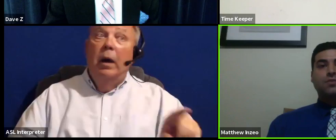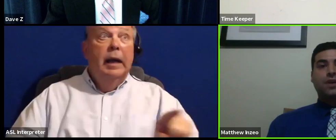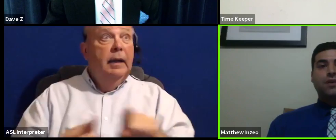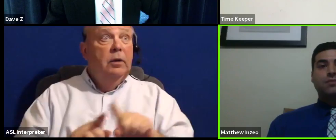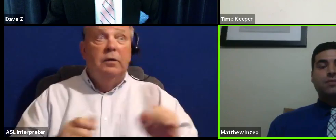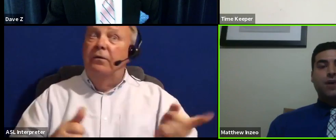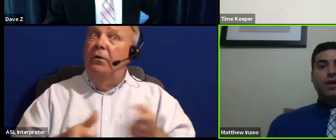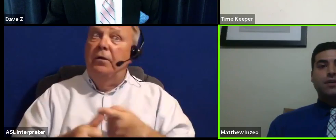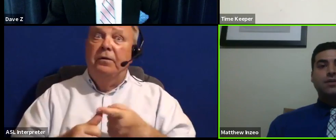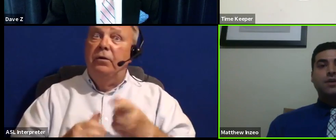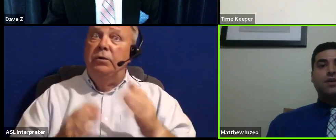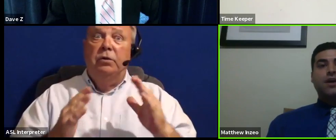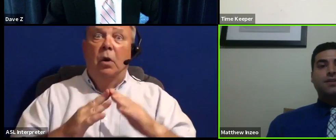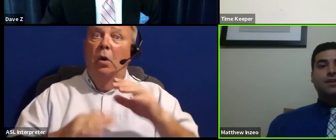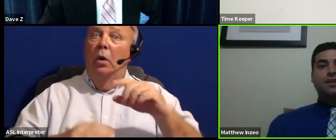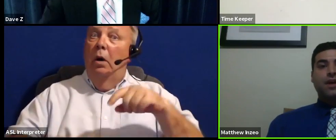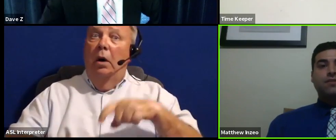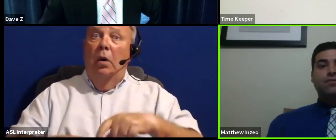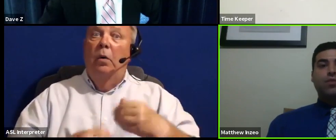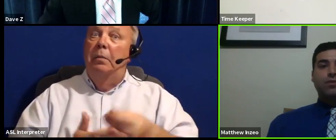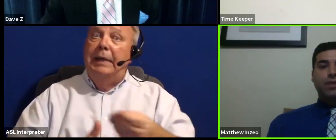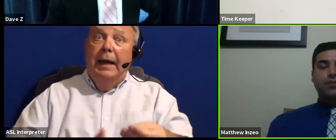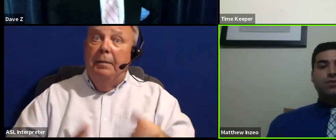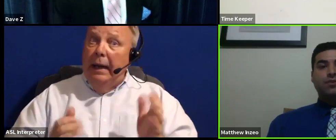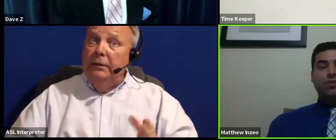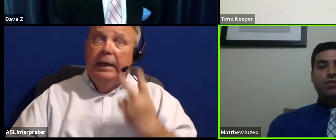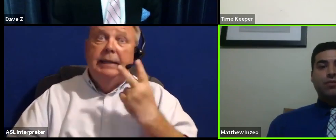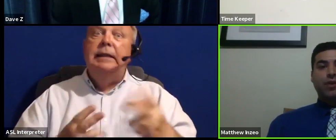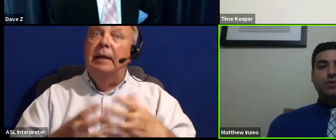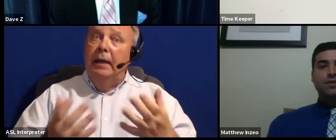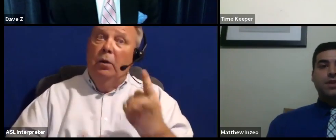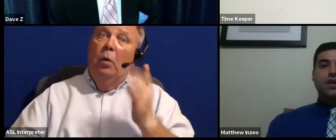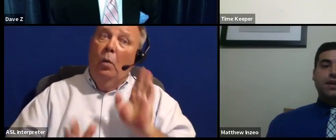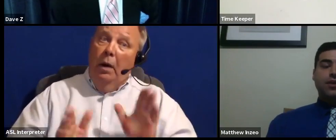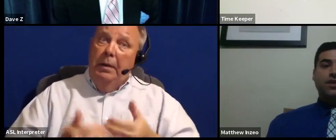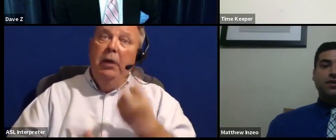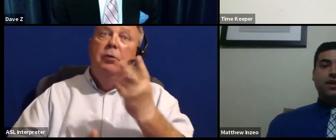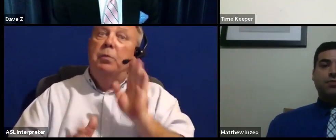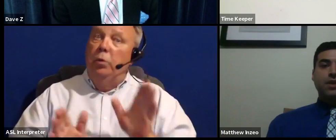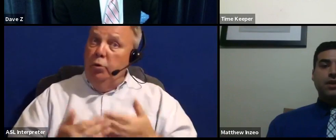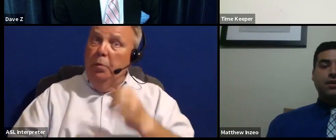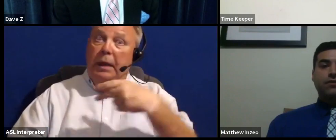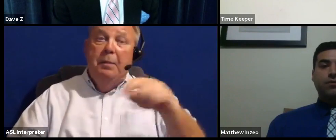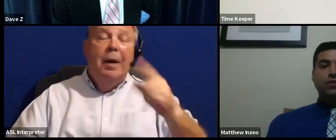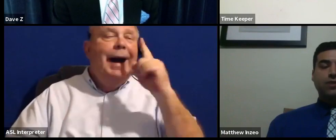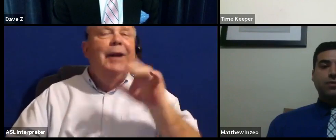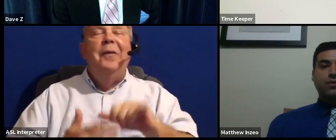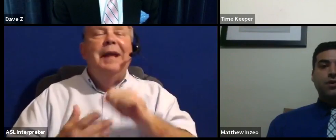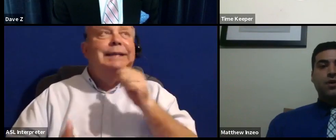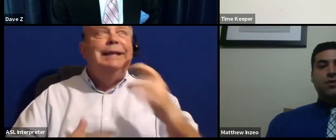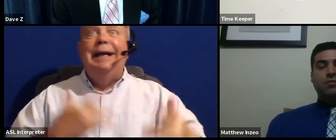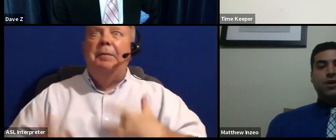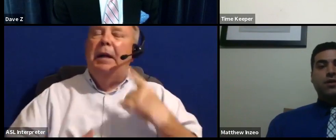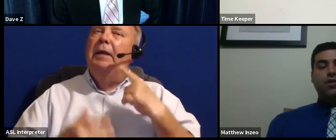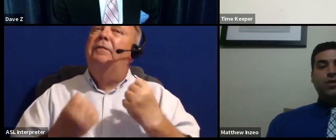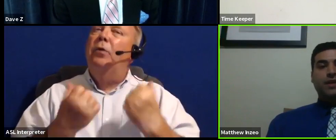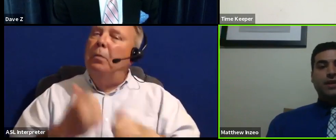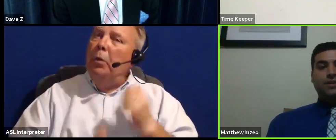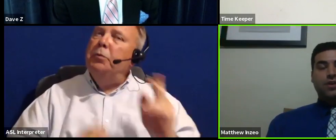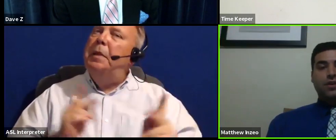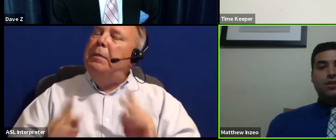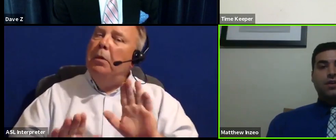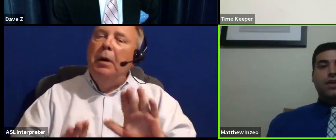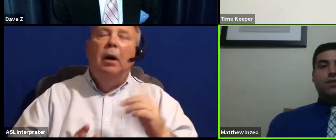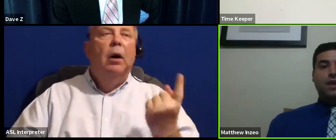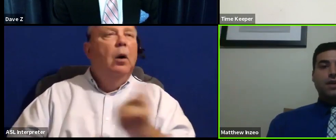home-time buyers. I see a lot of one-bedroom and two-bedroom apartments. And I know that's not appealing for most people, but always